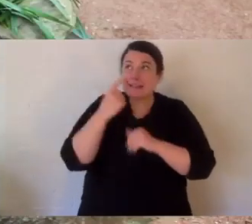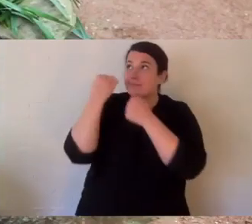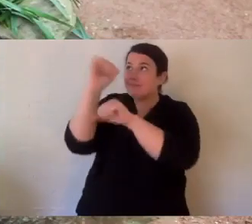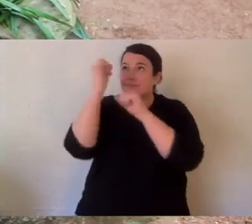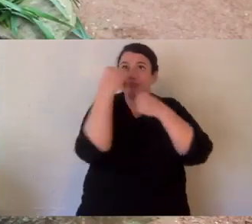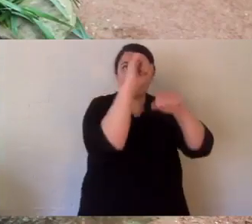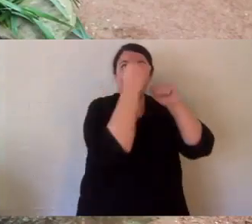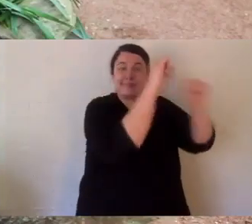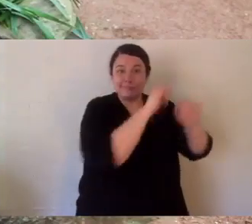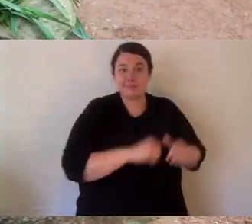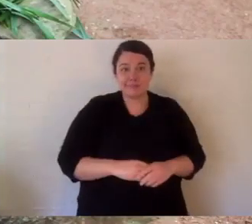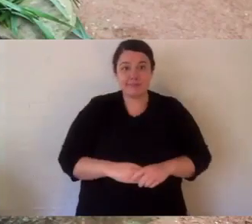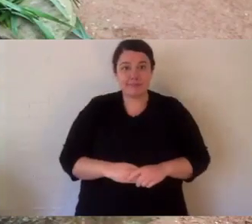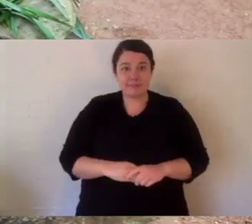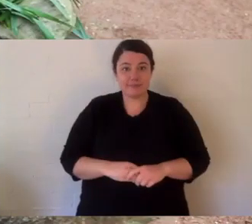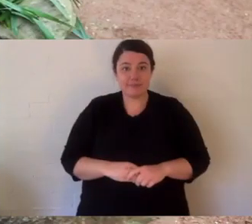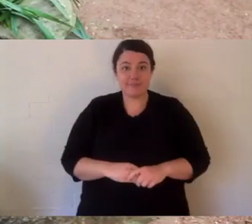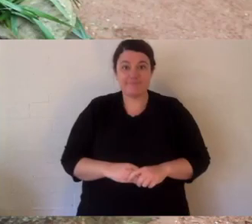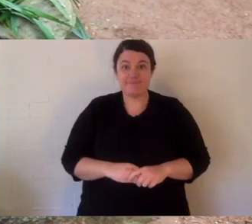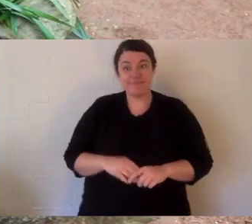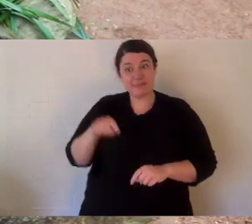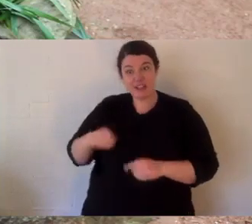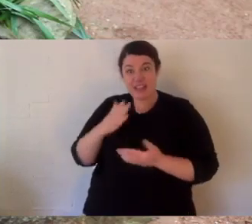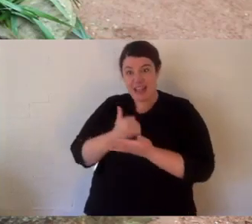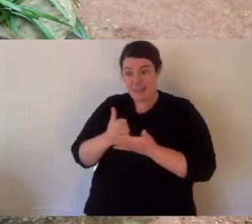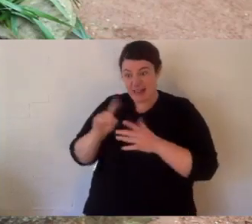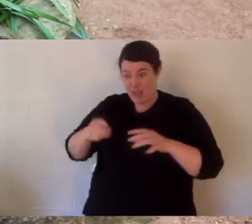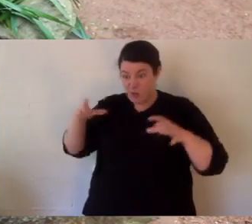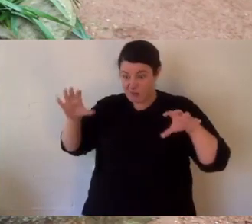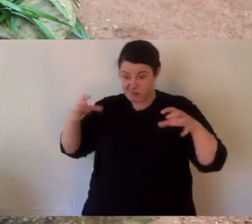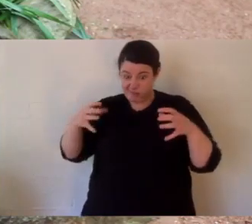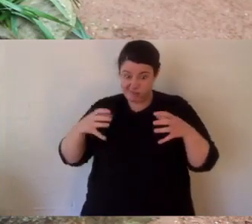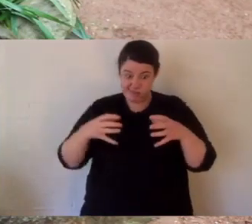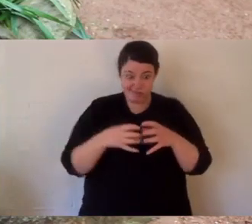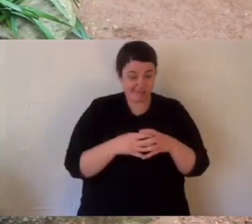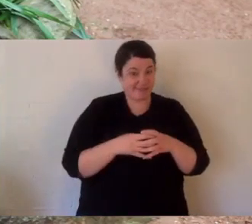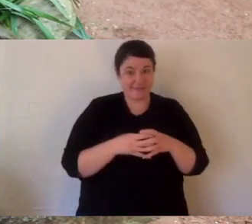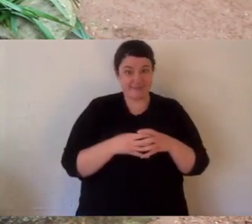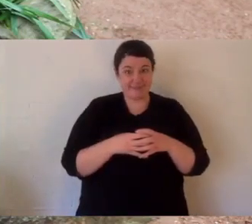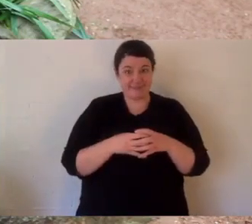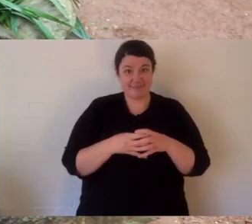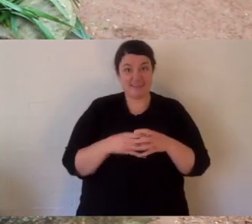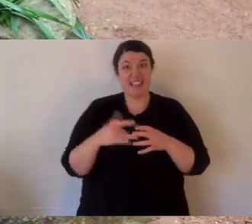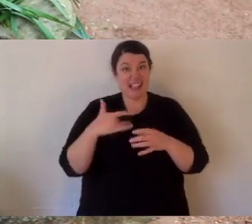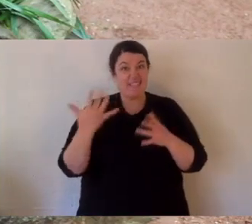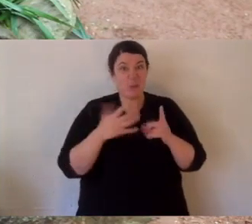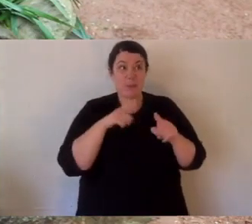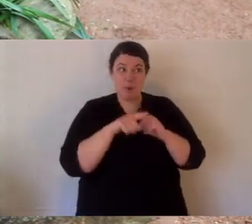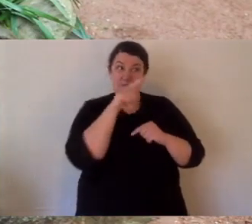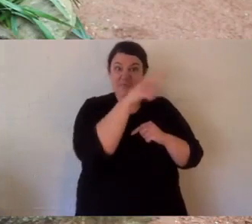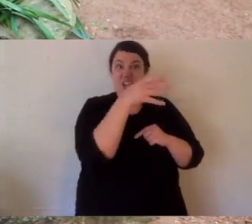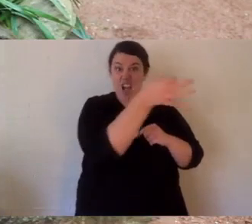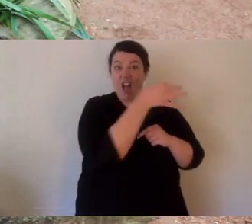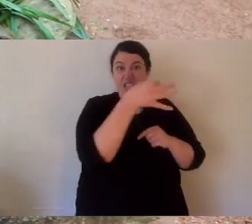They live in quite dense undergrowth. Now, that protects them from their predators. But in actual fact, quokkas are now endangered,